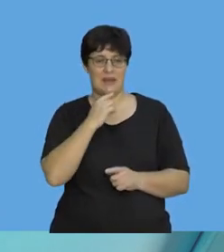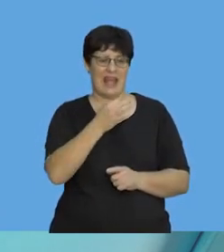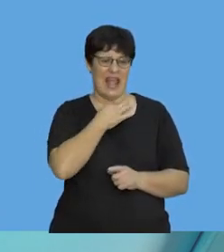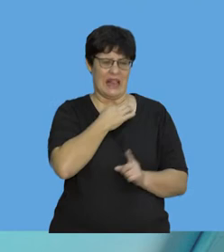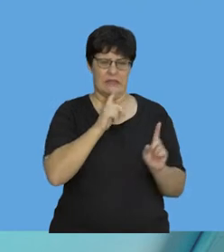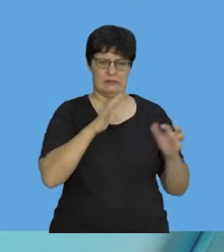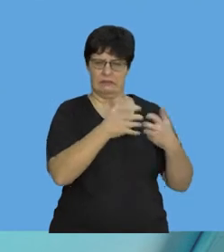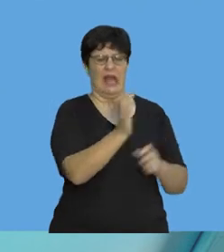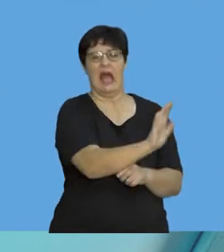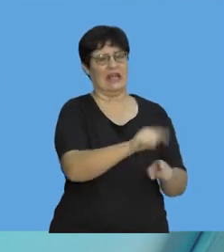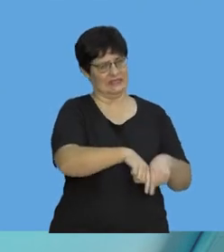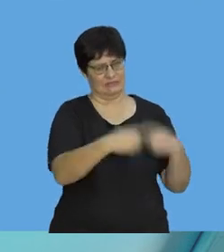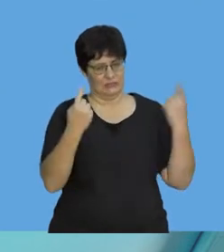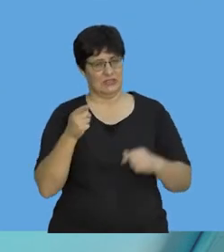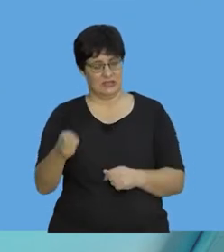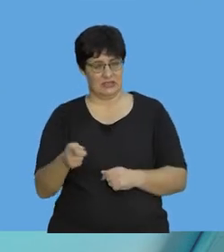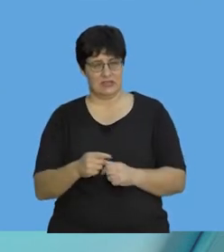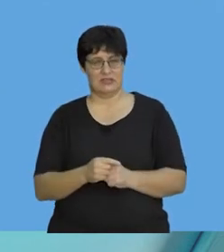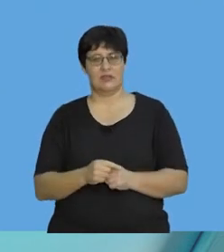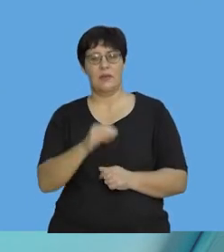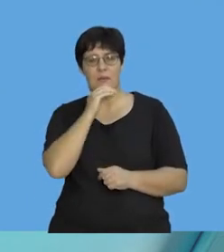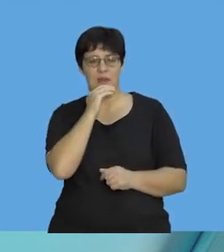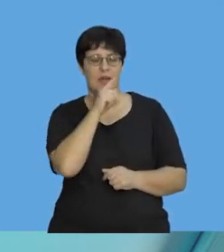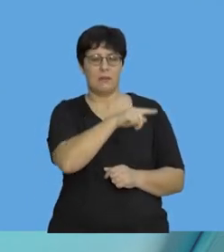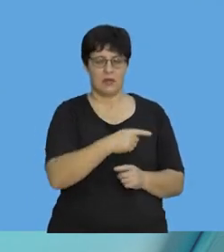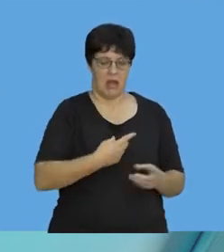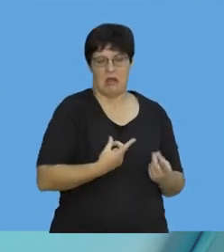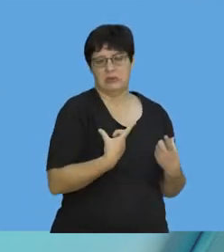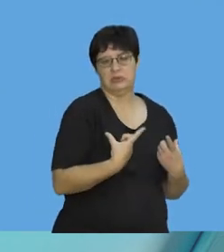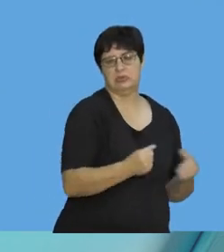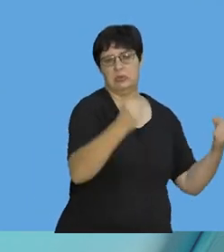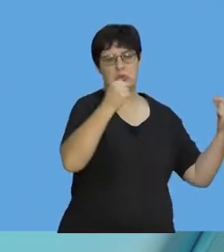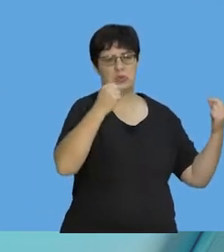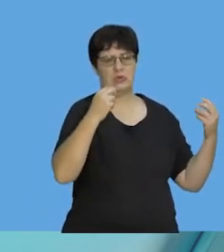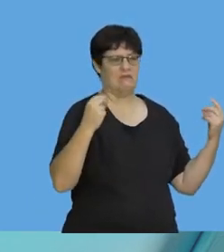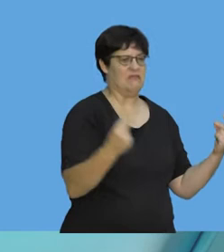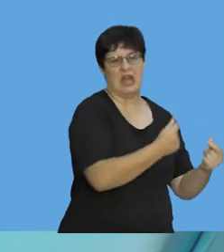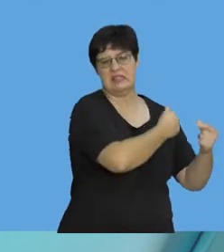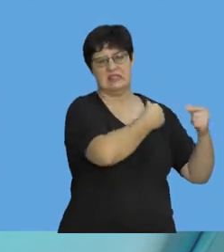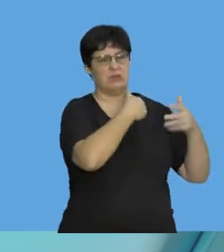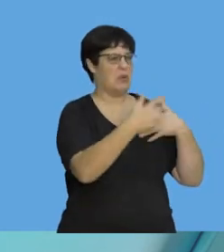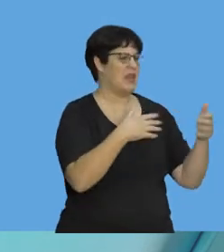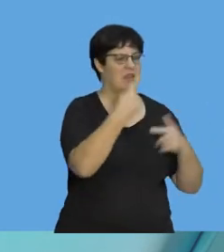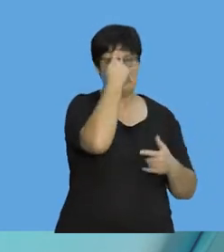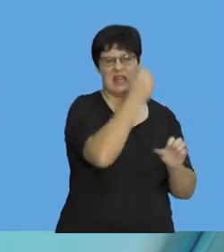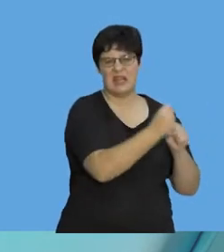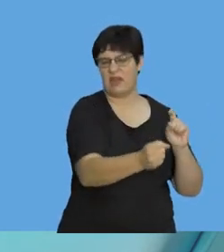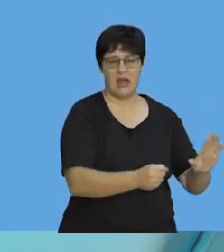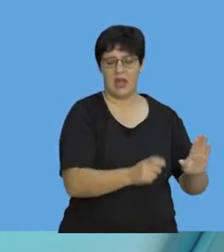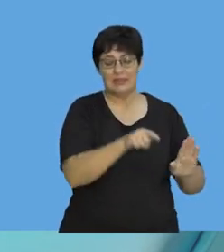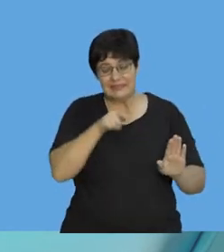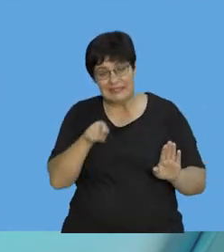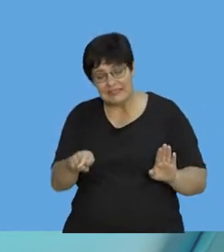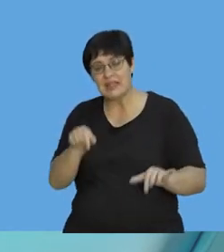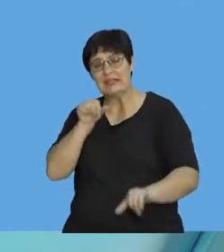language, where you, like they describe people as being impulsive, they just do things without thinking. This is